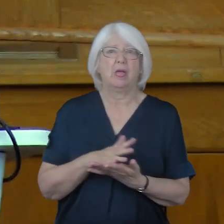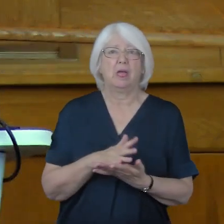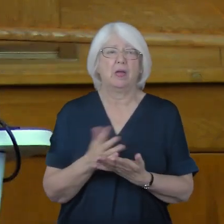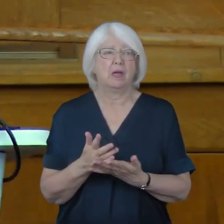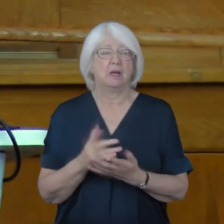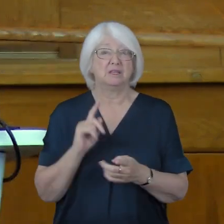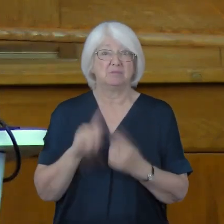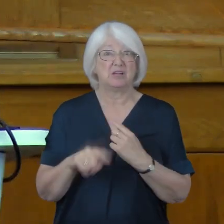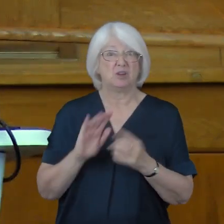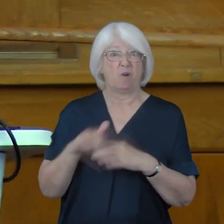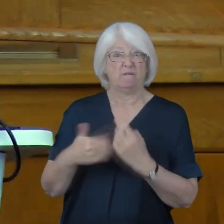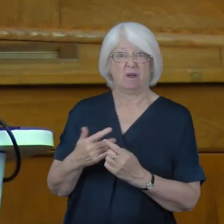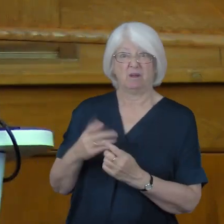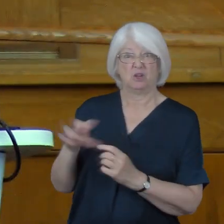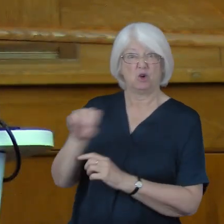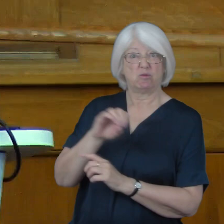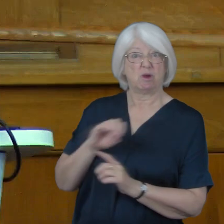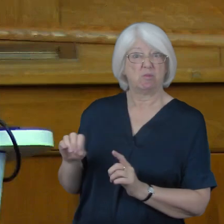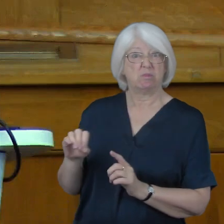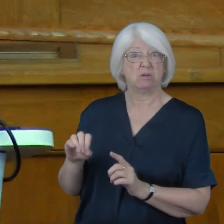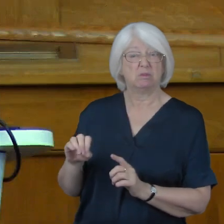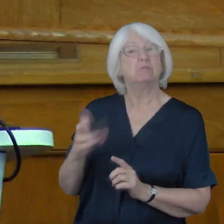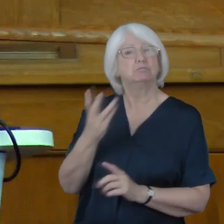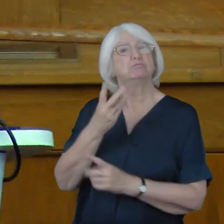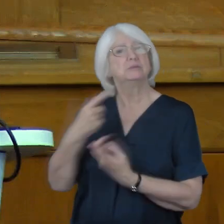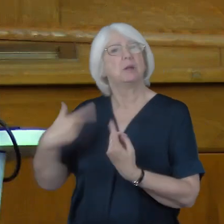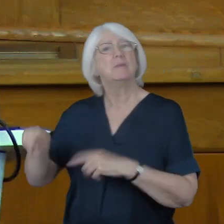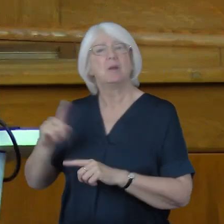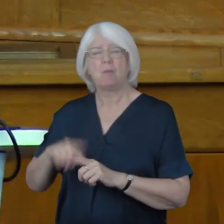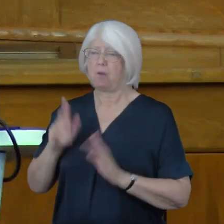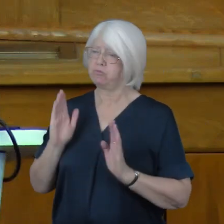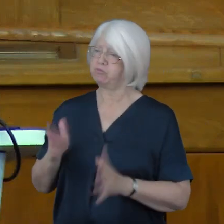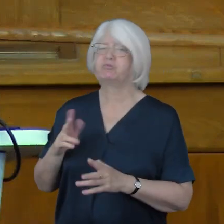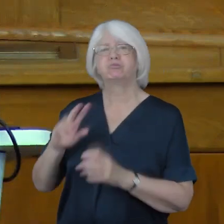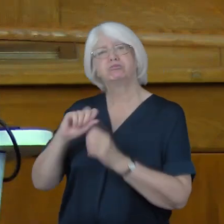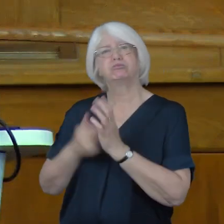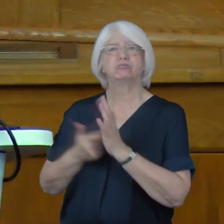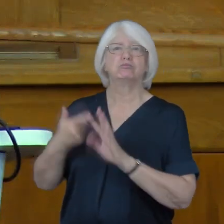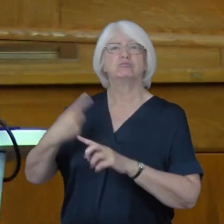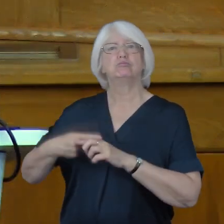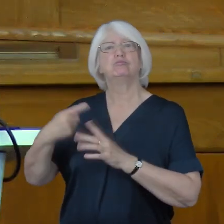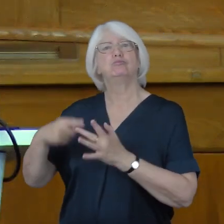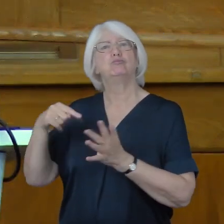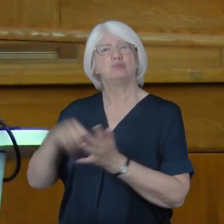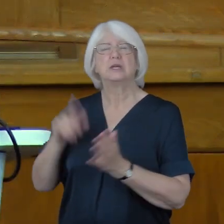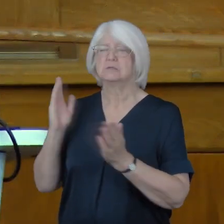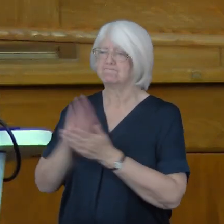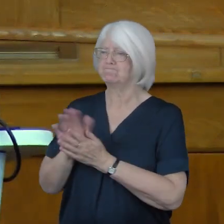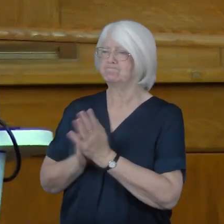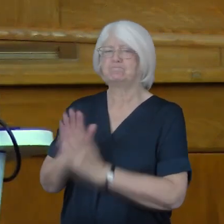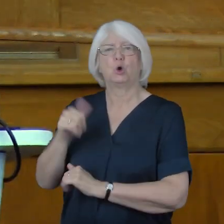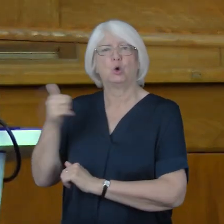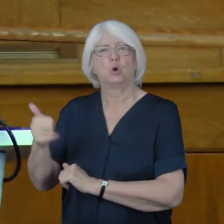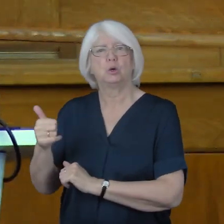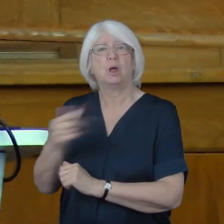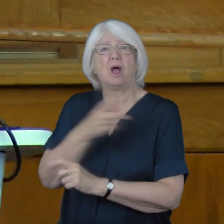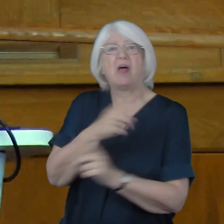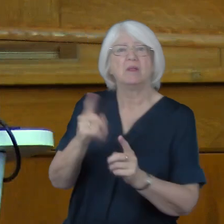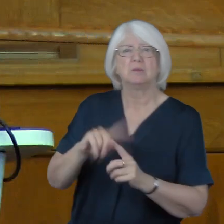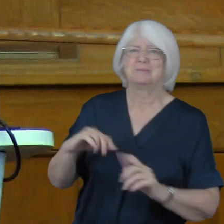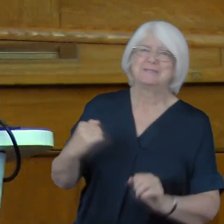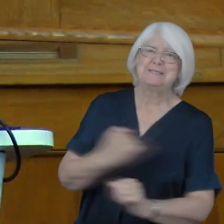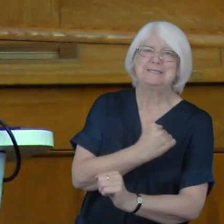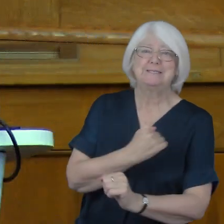Europe. For some, the promise of Brexit, twice voted for, may be welcomed. For others, regret it.